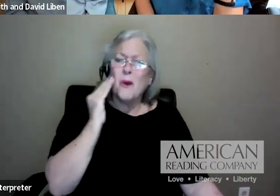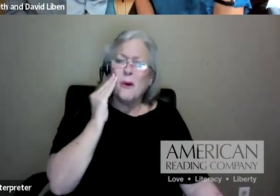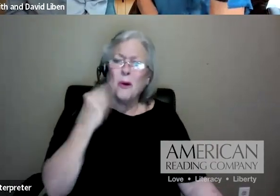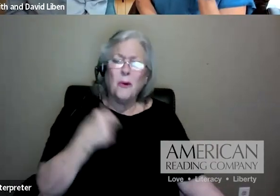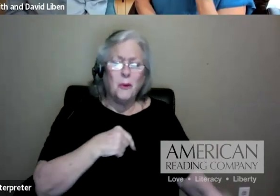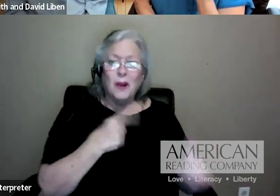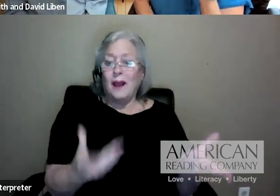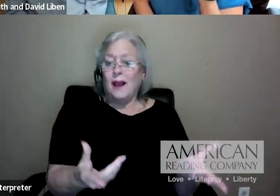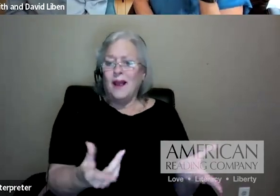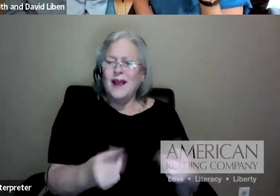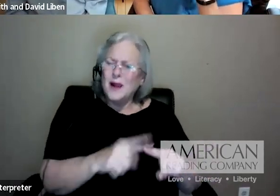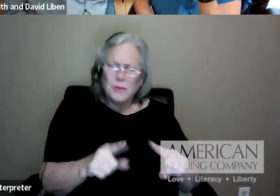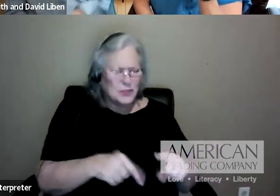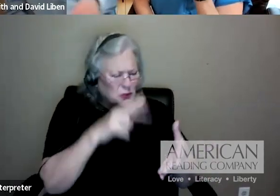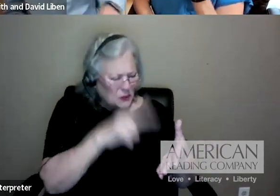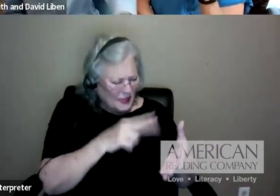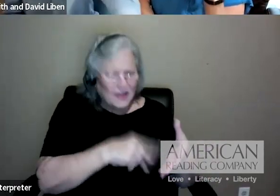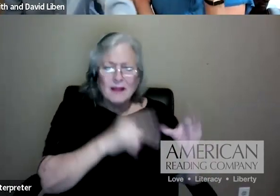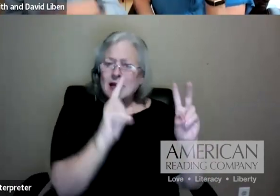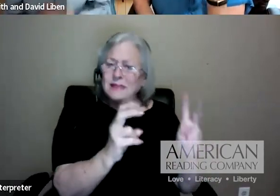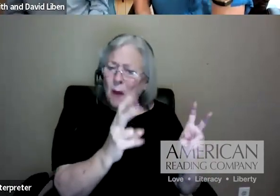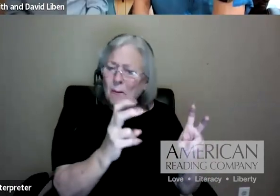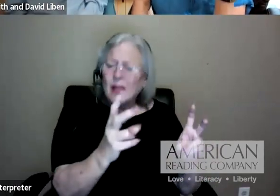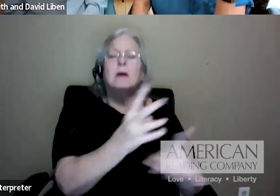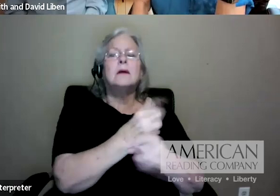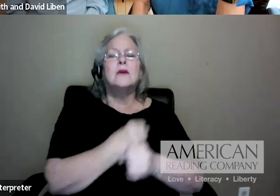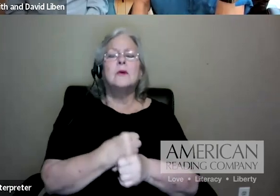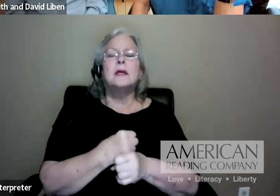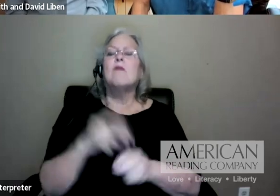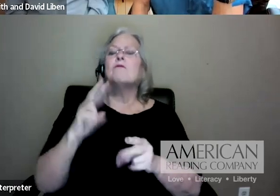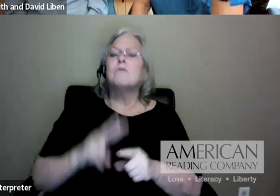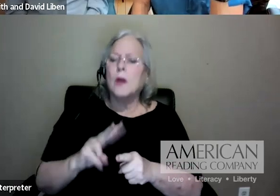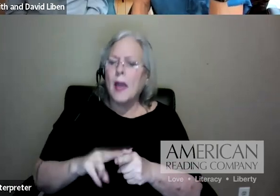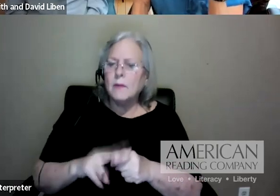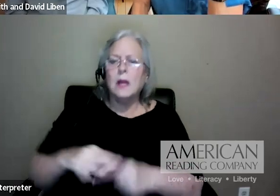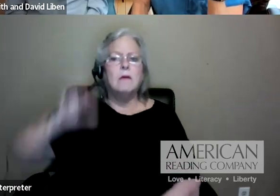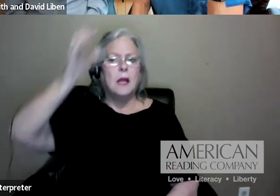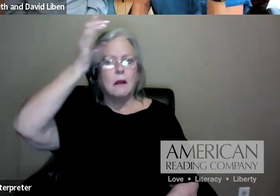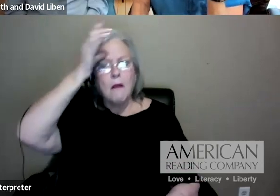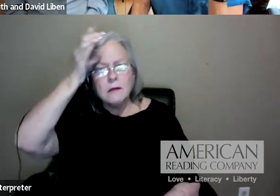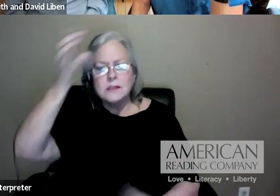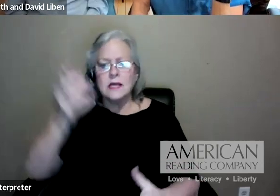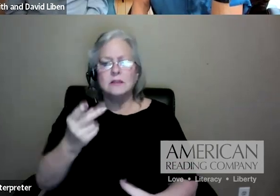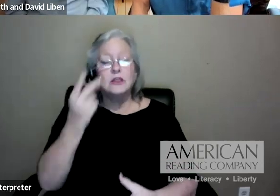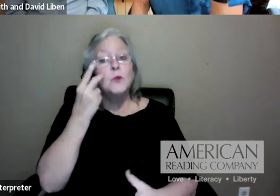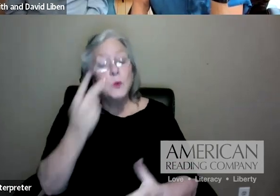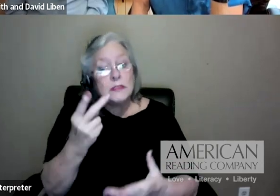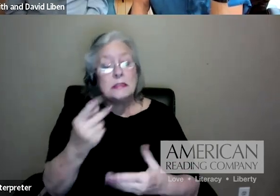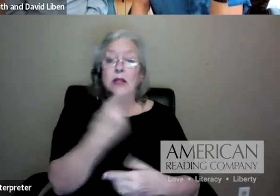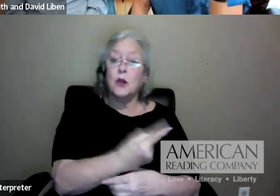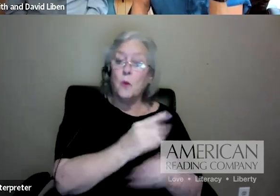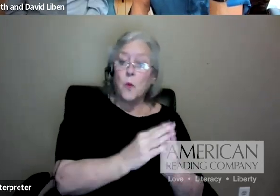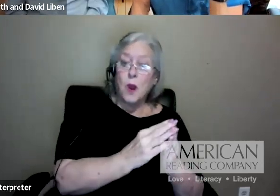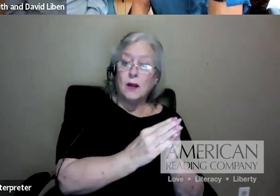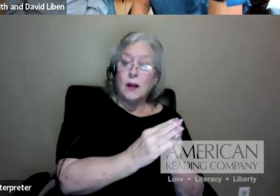then you get the vocabulary, you get the concepts, and you're going to see them again in one text, which straps another, which doesn't